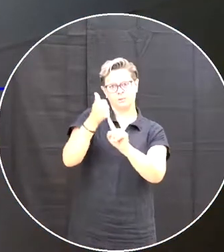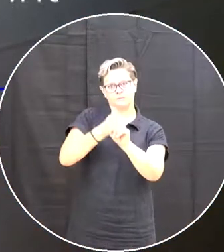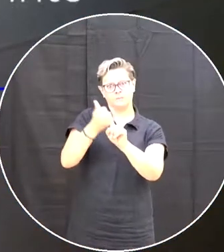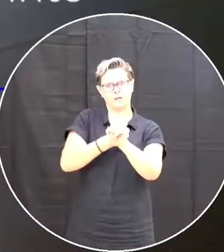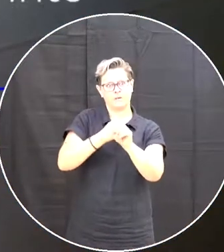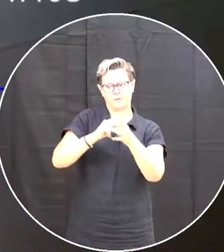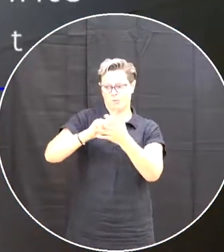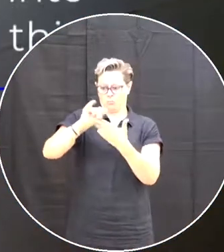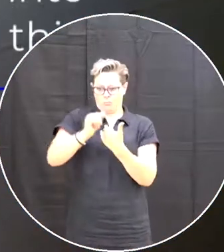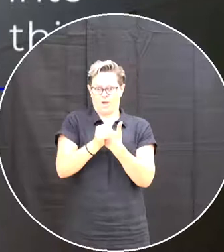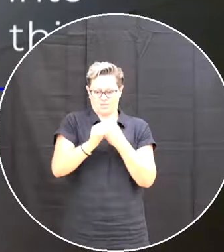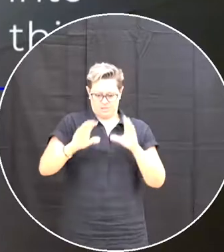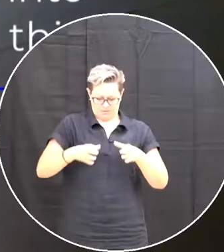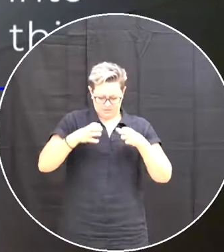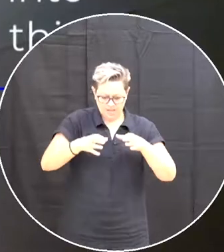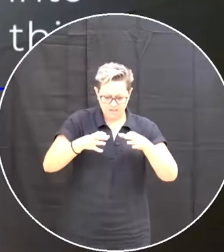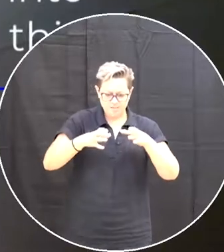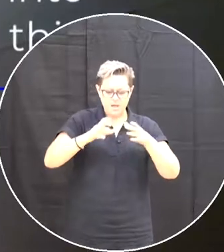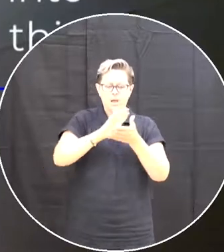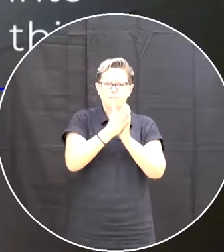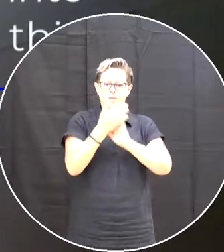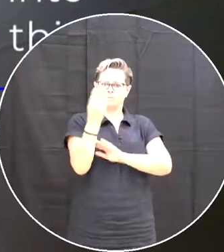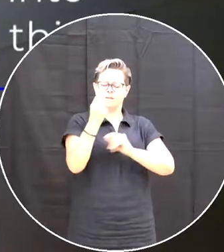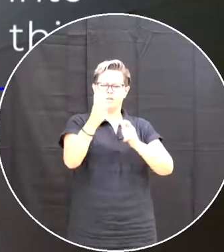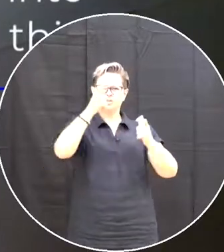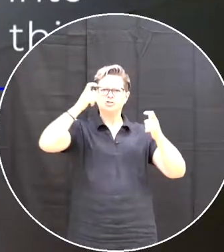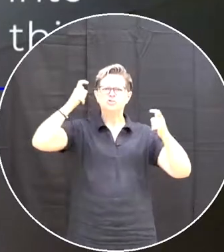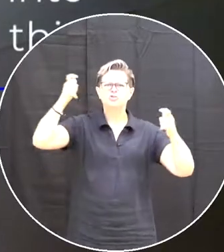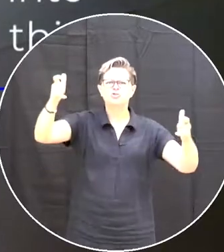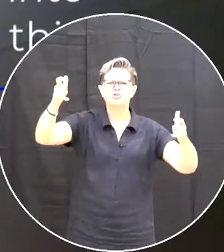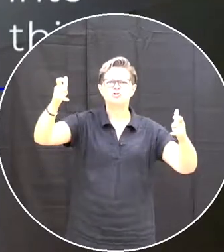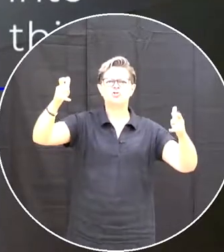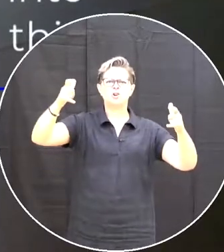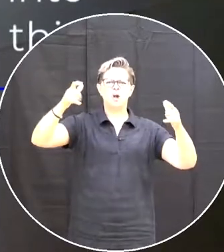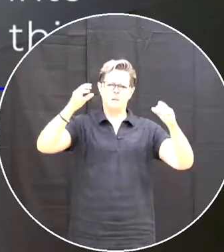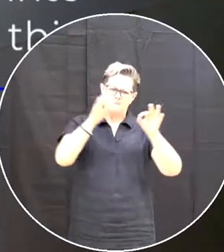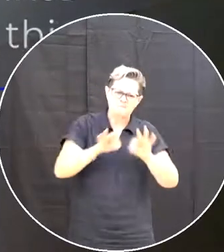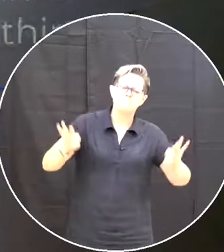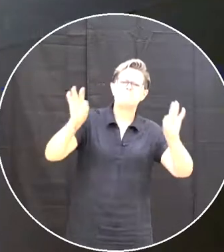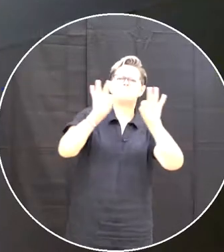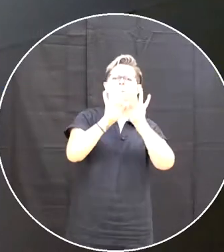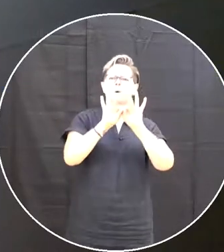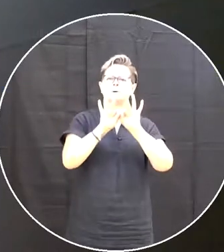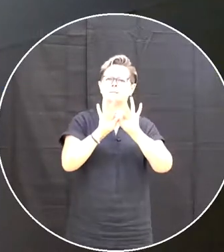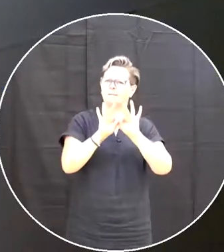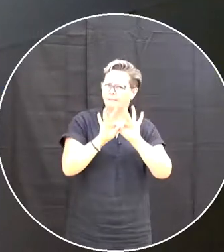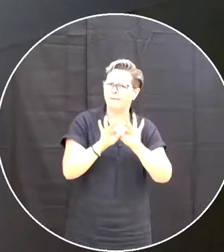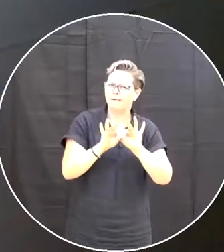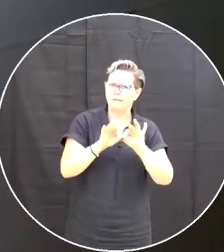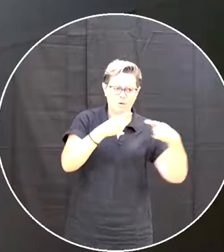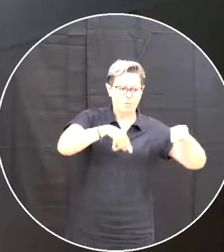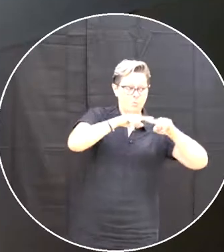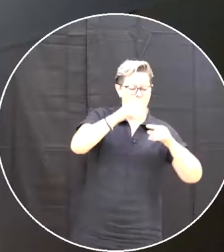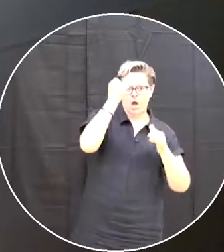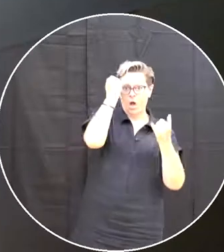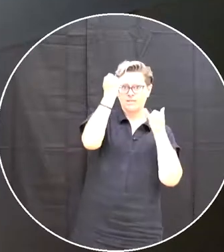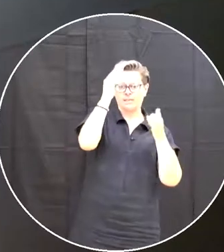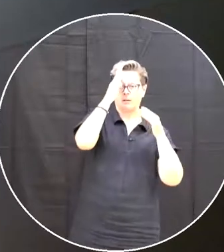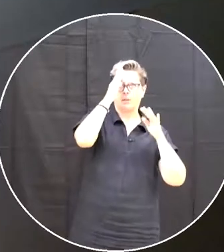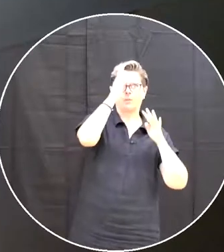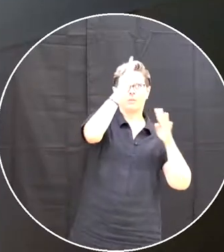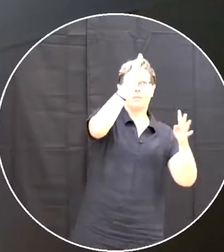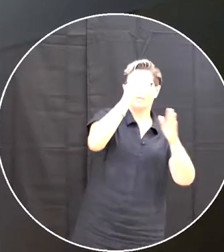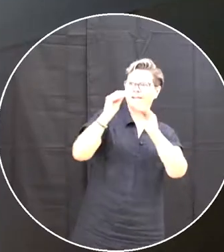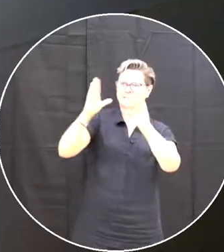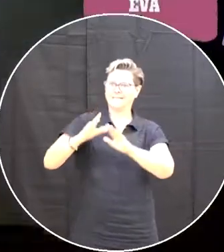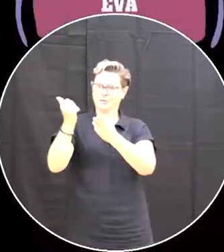make it into this big thing And it is really amazing how we have came up with such good ideas And the teachers have helped us But